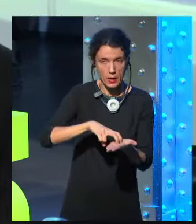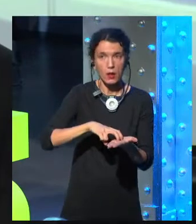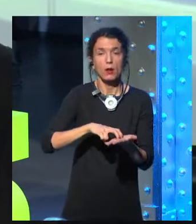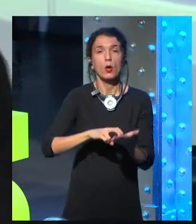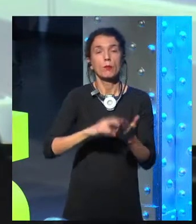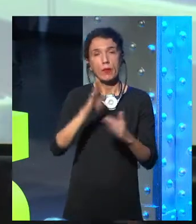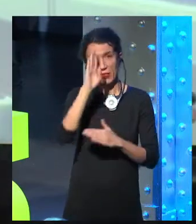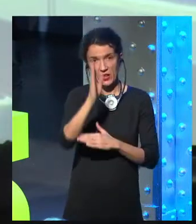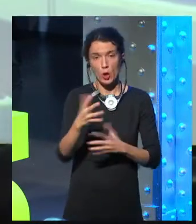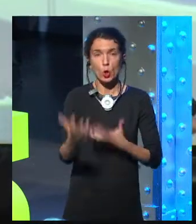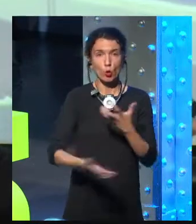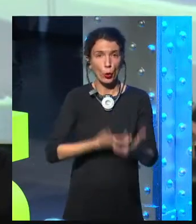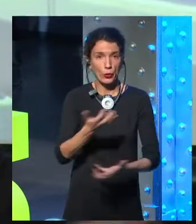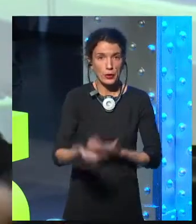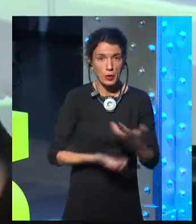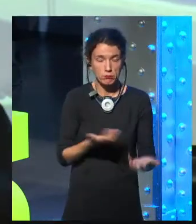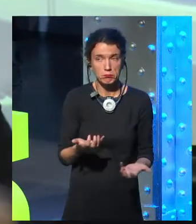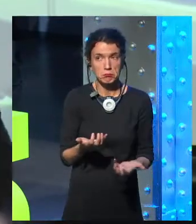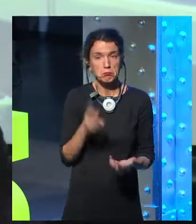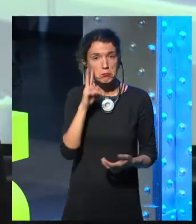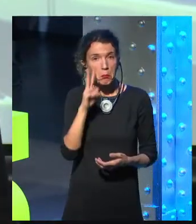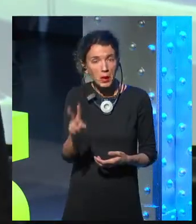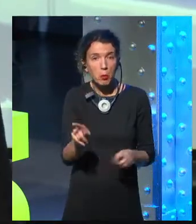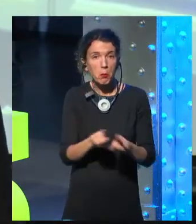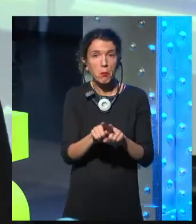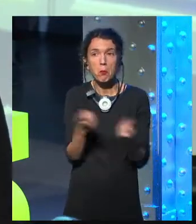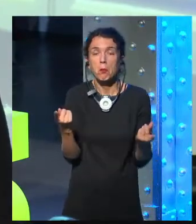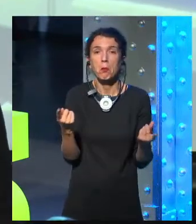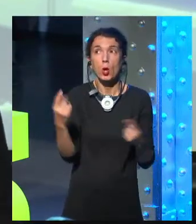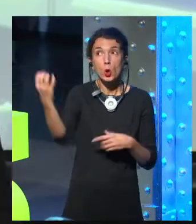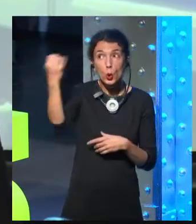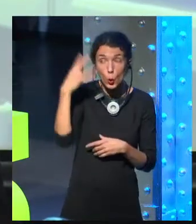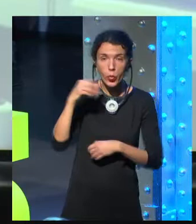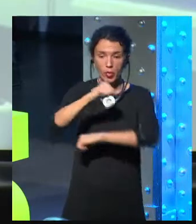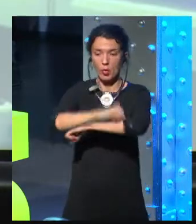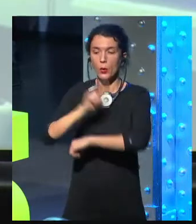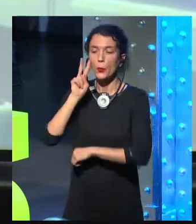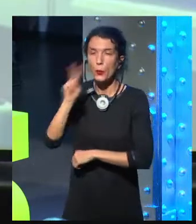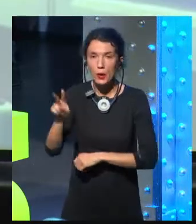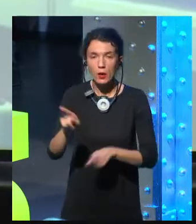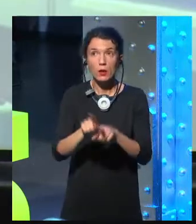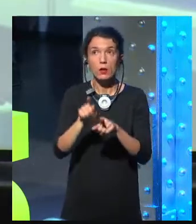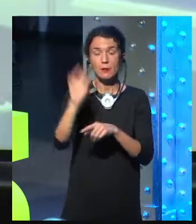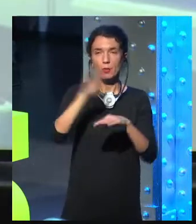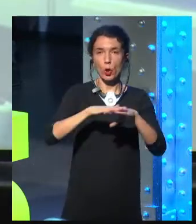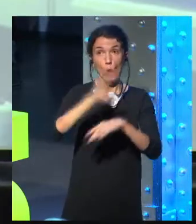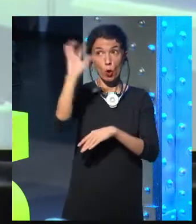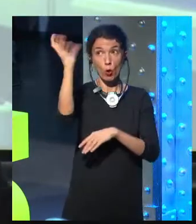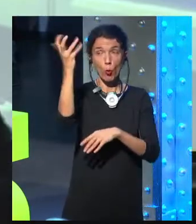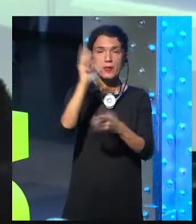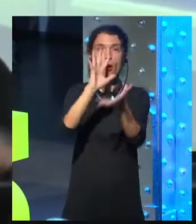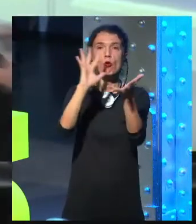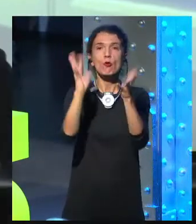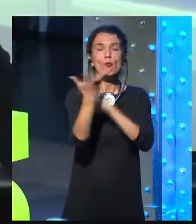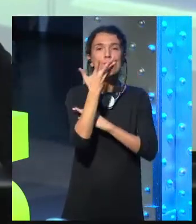with joy, and then I looked at the iPad on the wall to get more information. It's about using a very low resolution indicator, and then